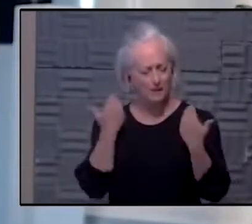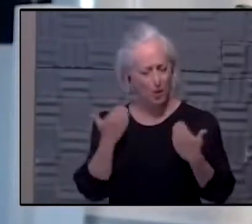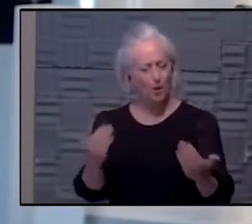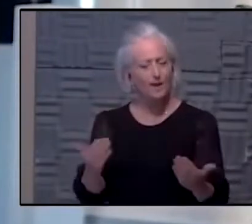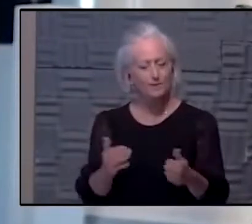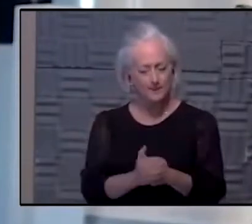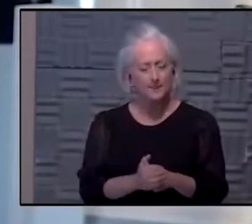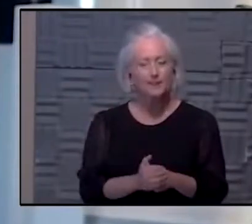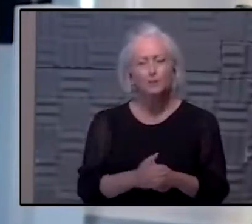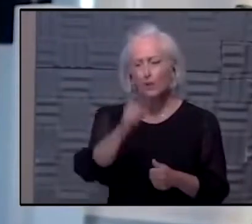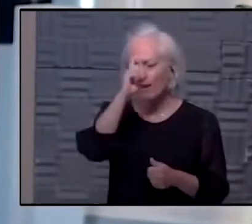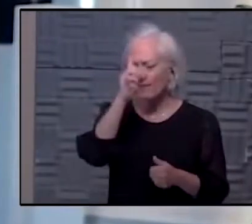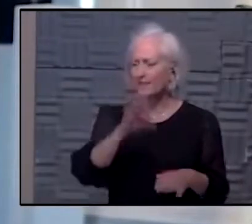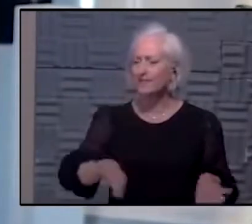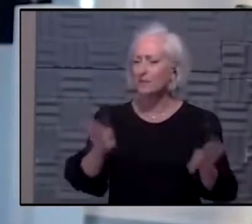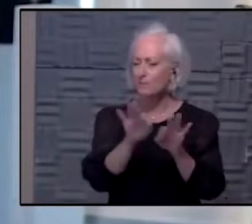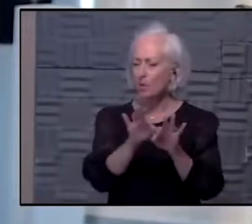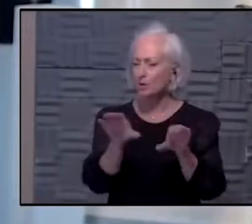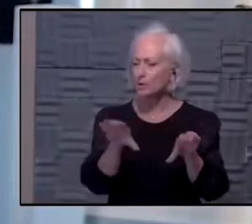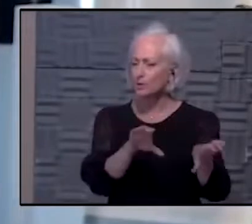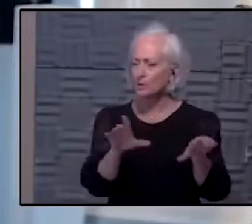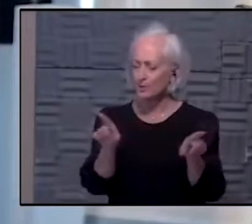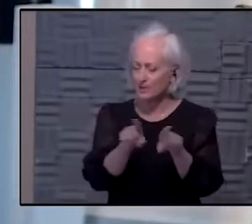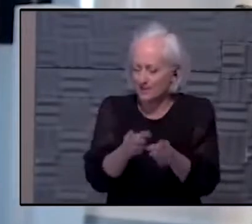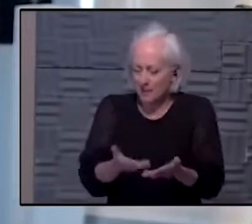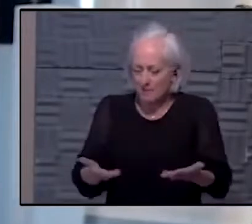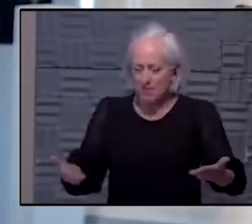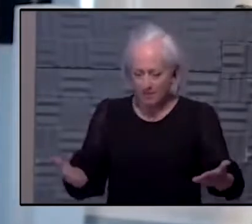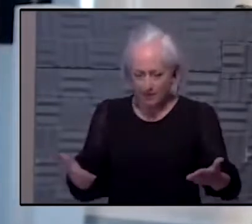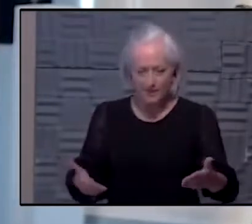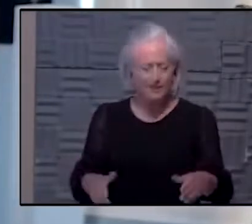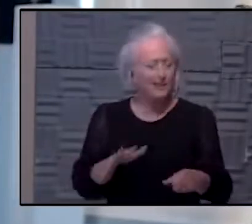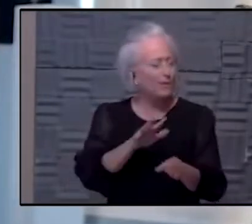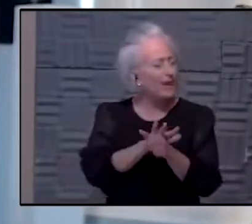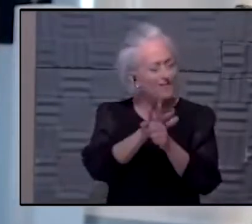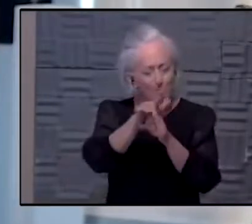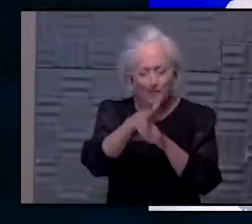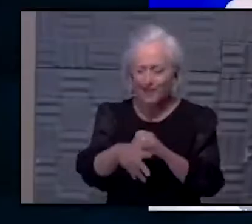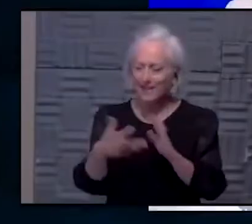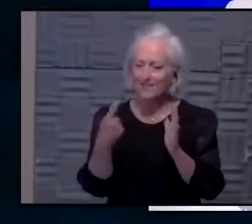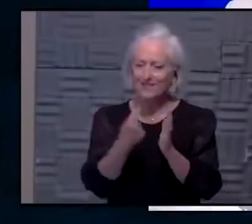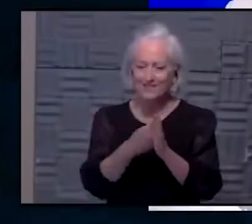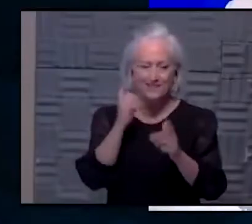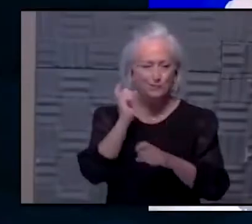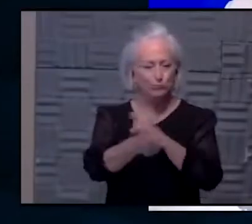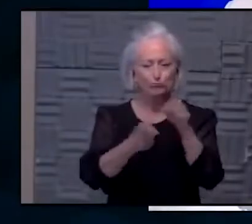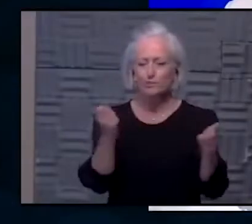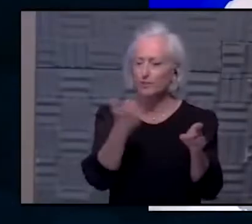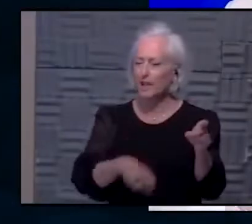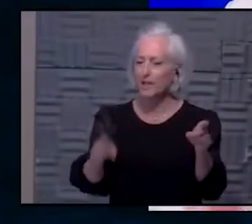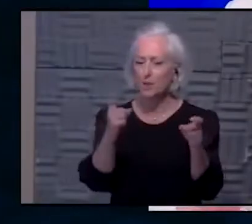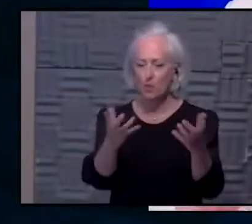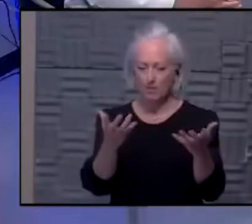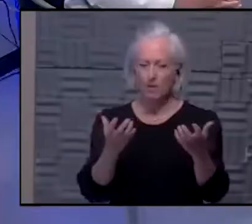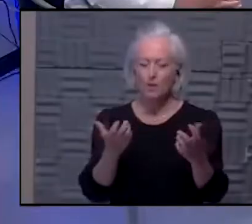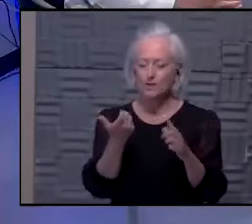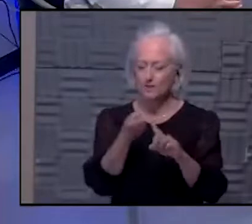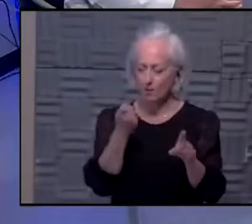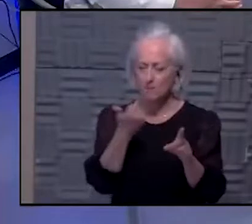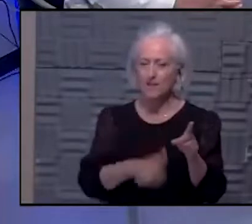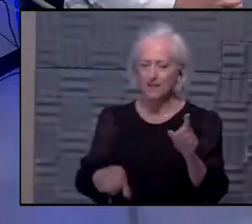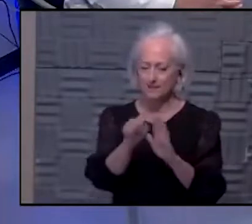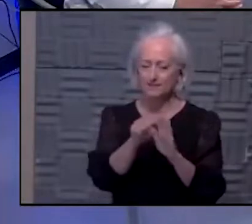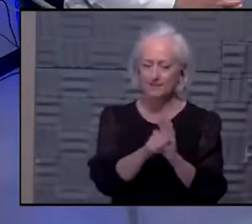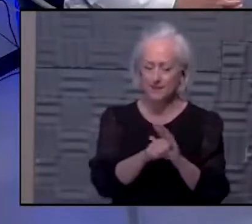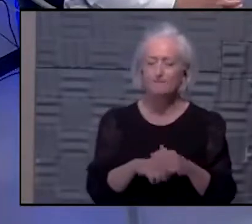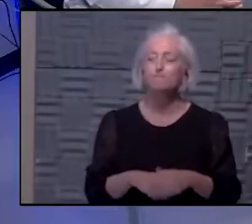around us are doing the same thing, and I think it'll just pencil out we have enough vaccine to do that. Yeah, it sounds like exactly the right thing, right? I the other thing to that, too,